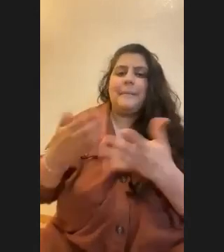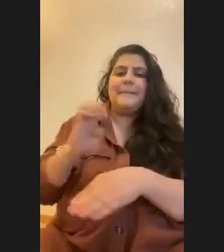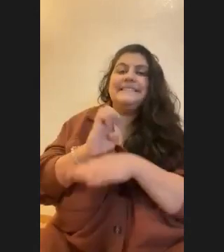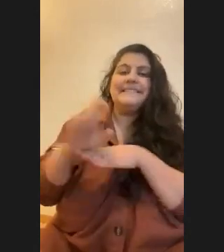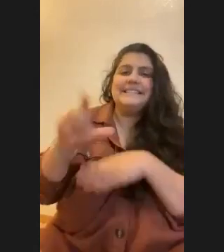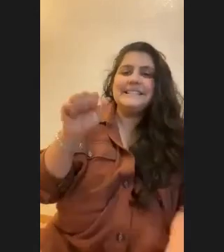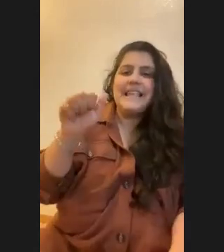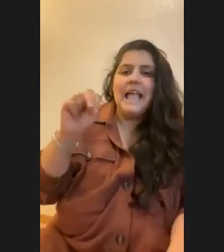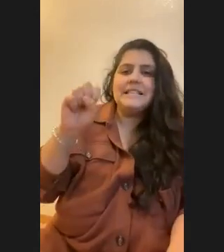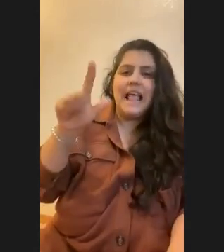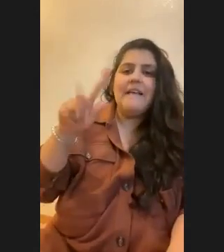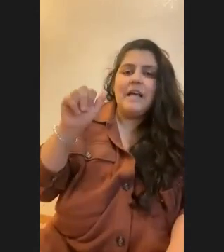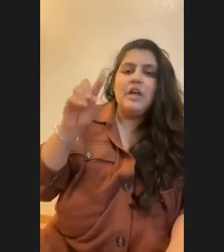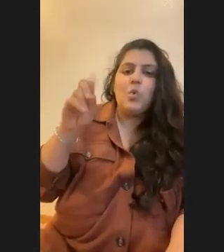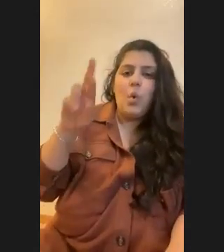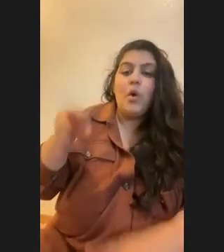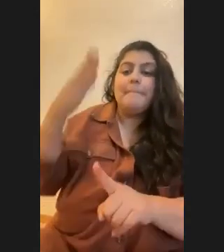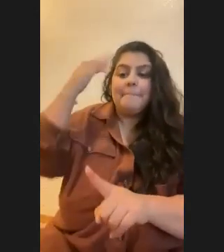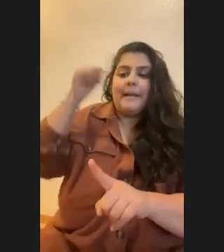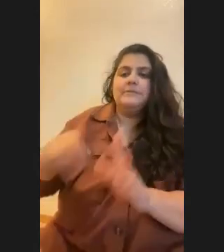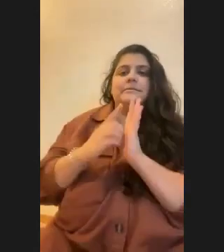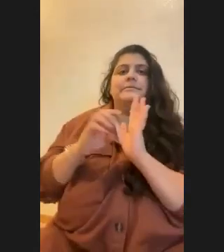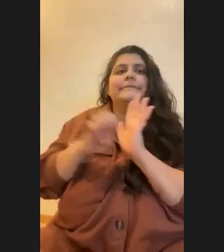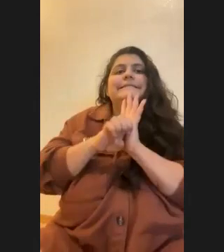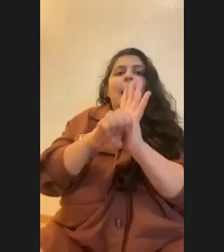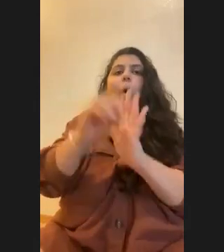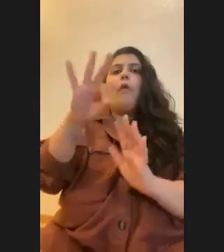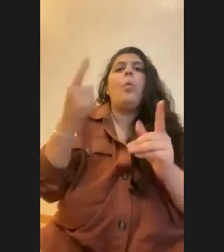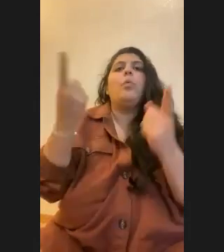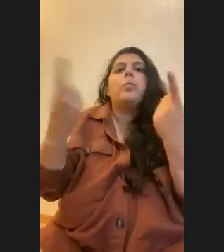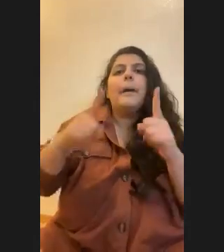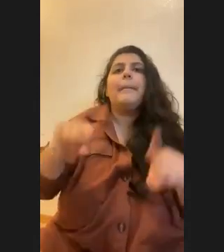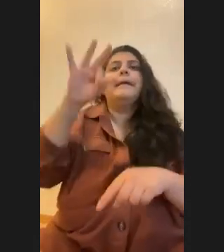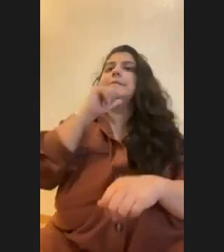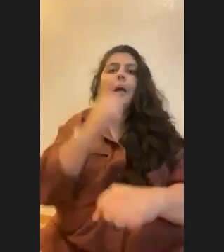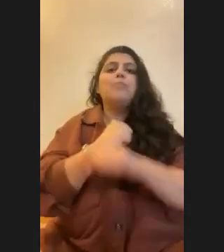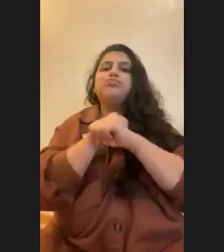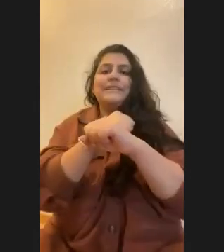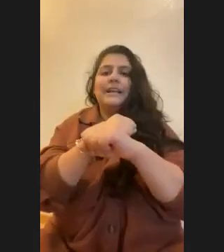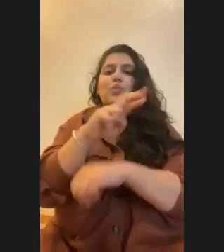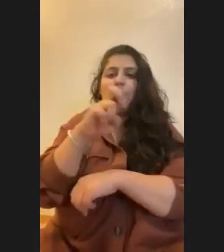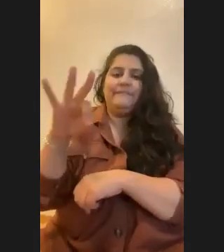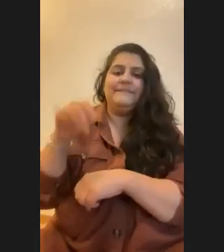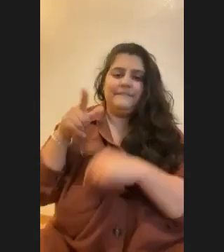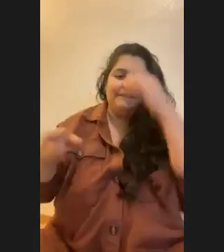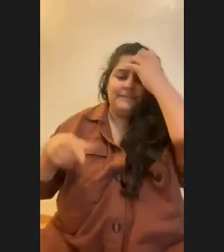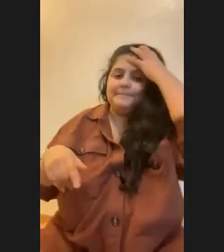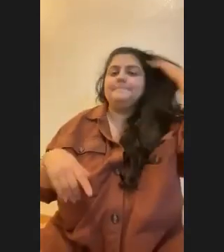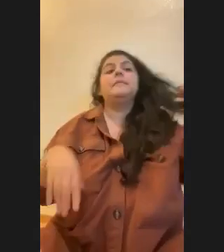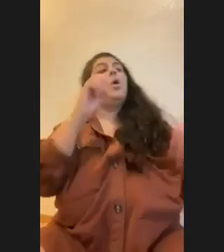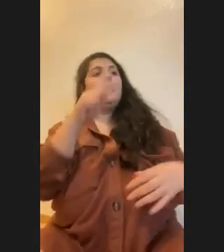future of reefs might look like if we don't do anything to protect them. That's a great answer. Wonderful. Um, all right. Ms.